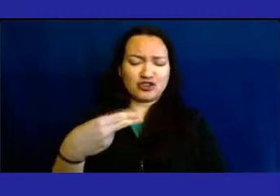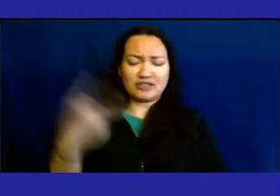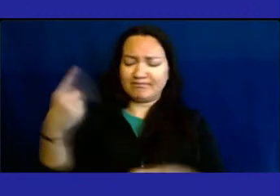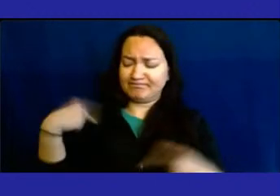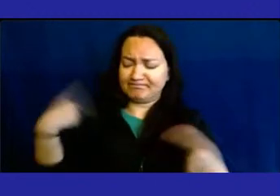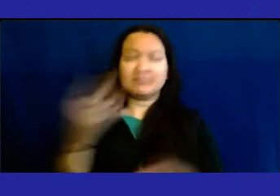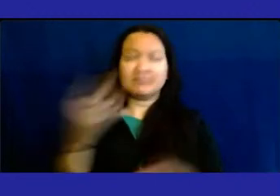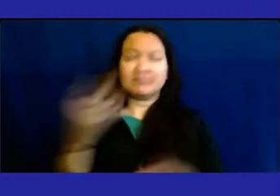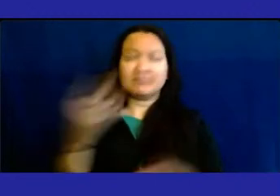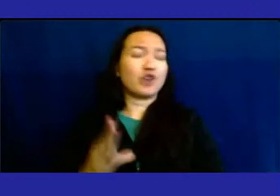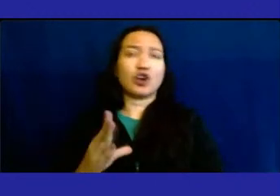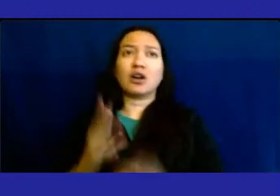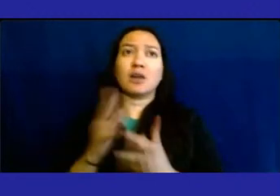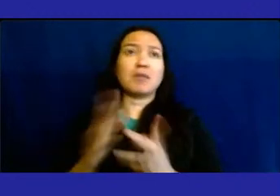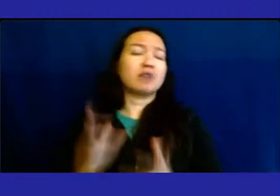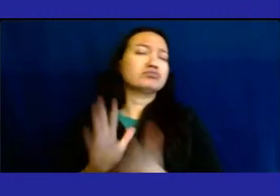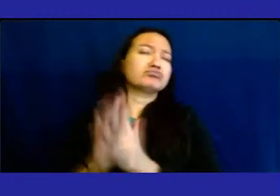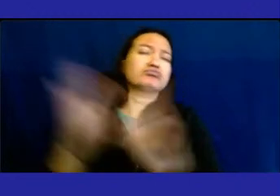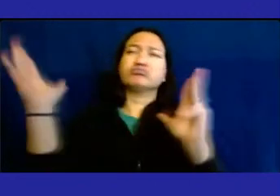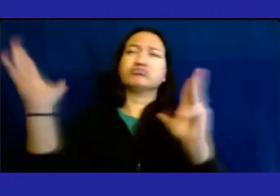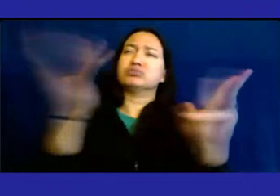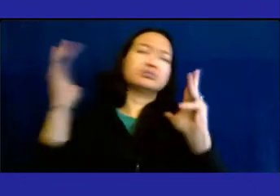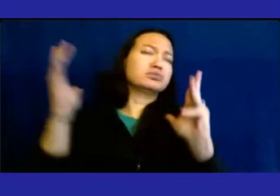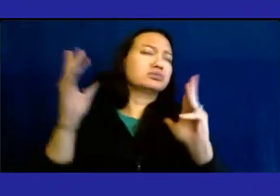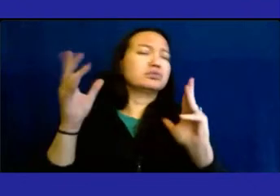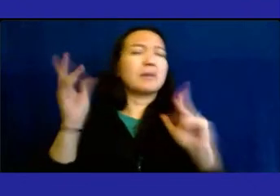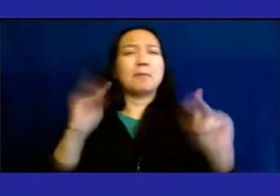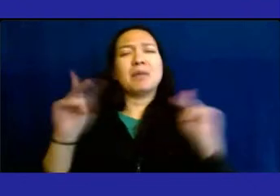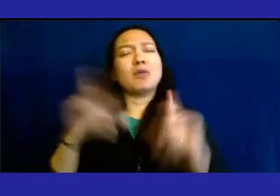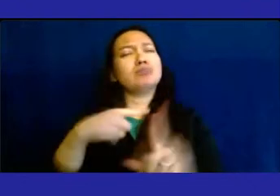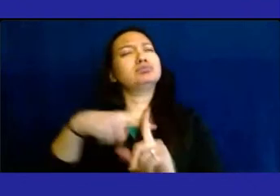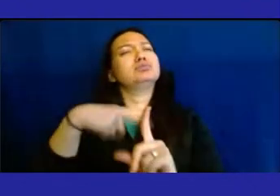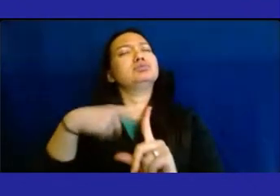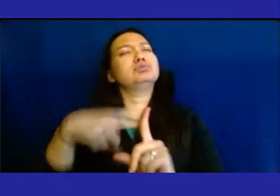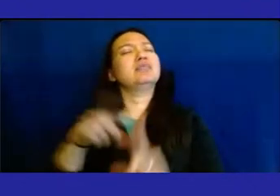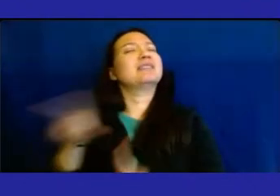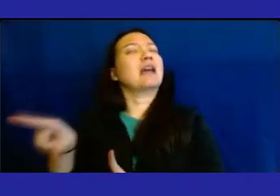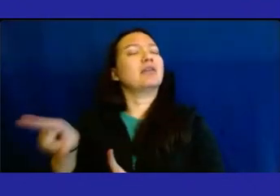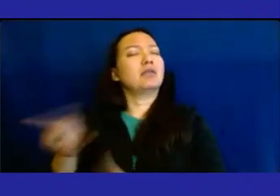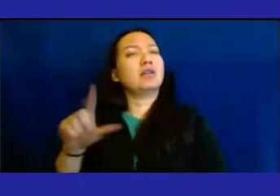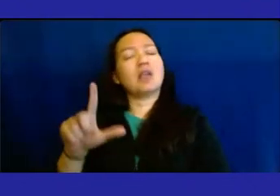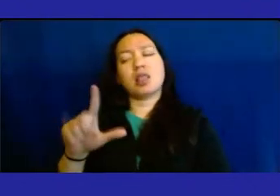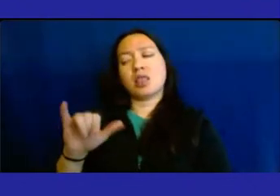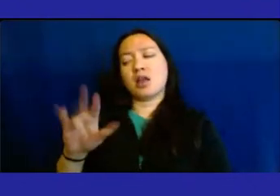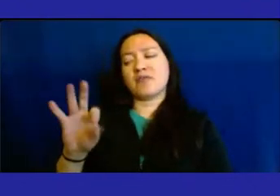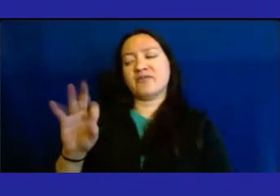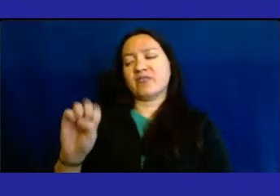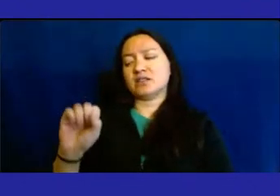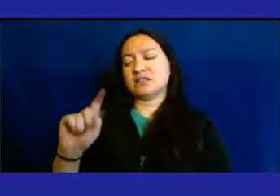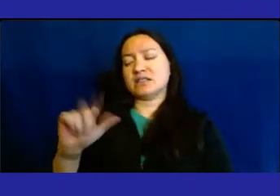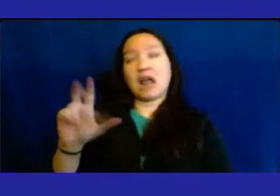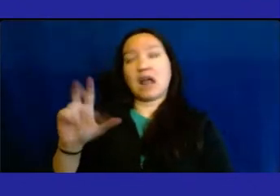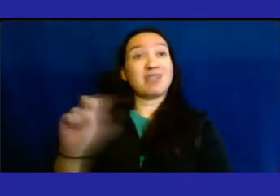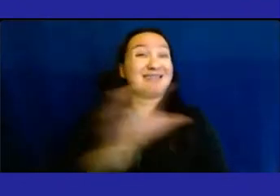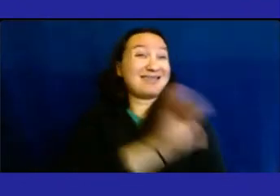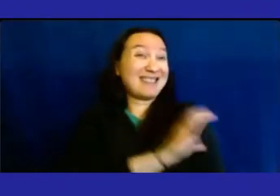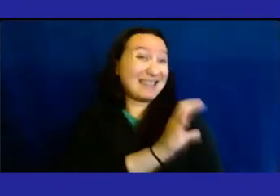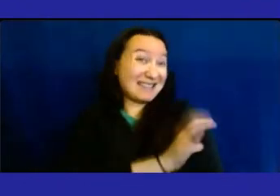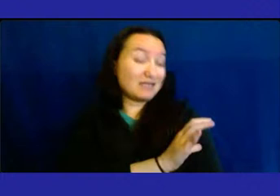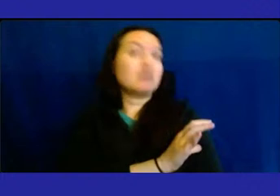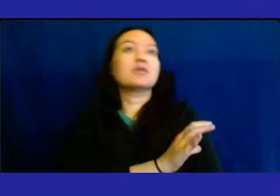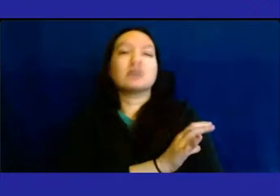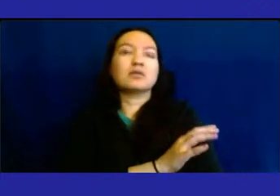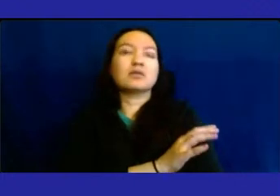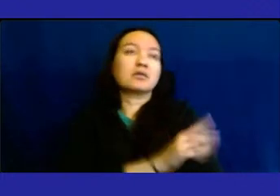that's gotten as much rave reviews as the lifestyle clinics, which focus